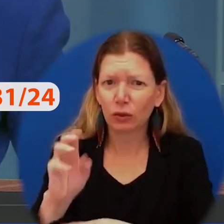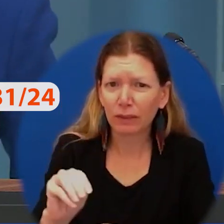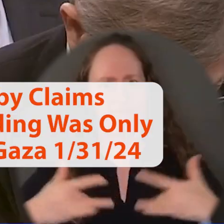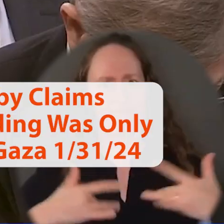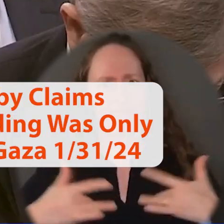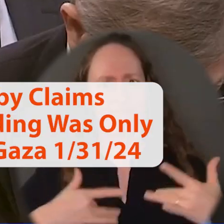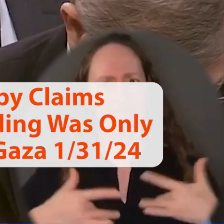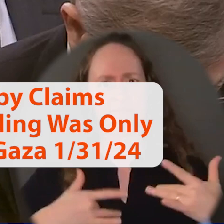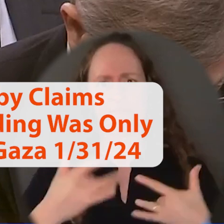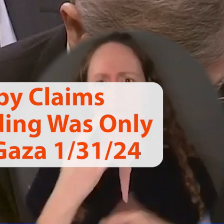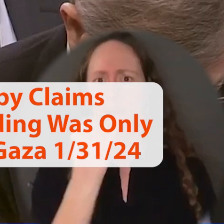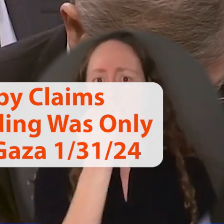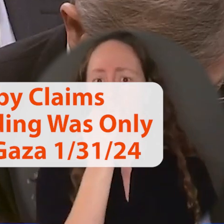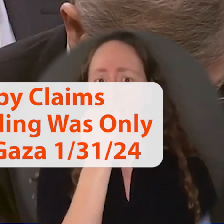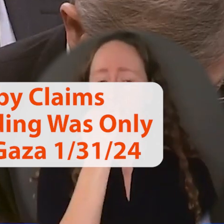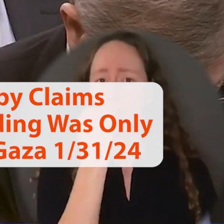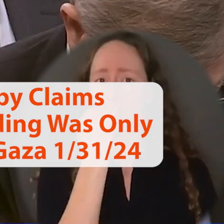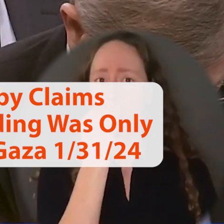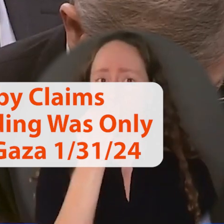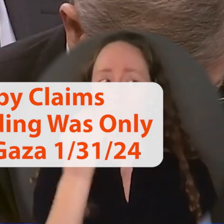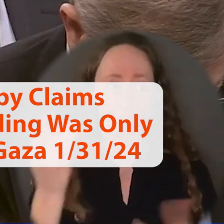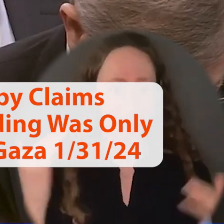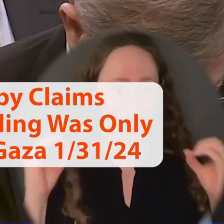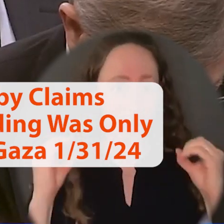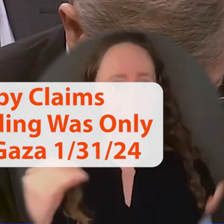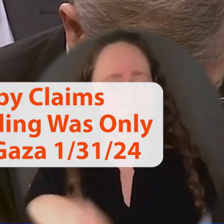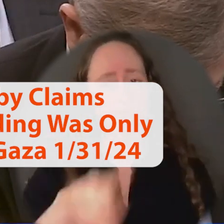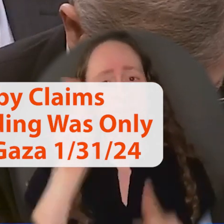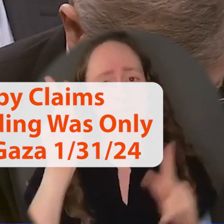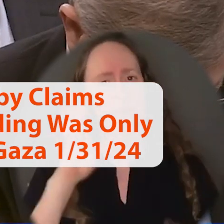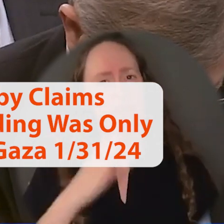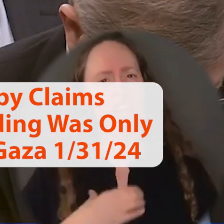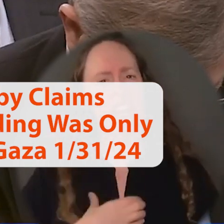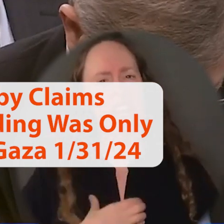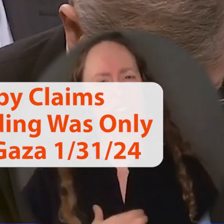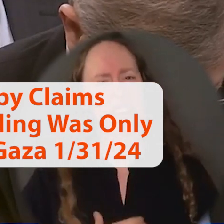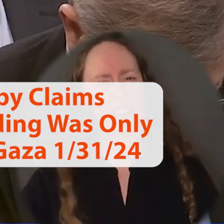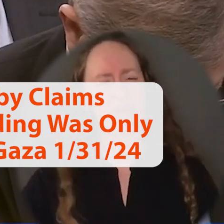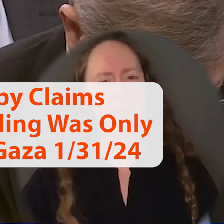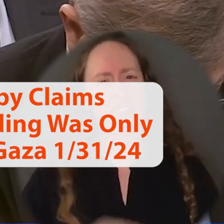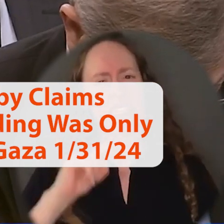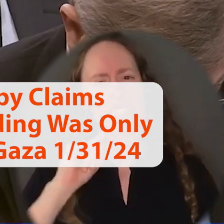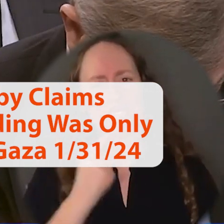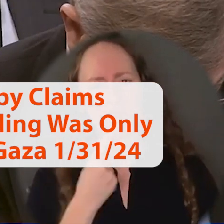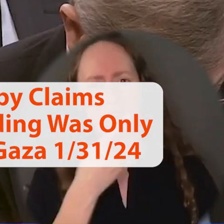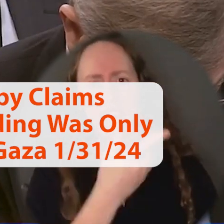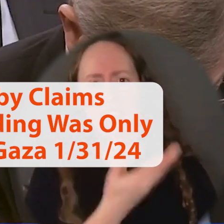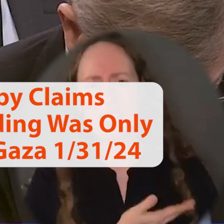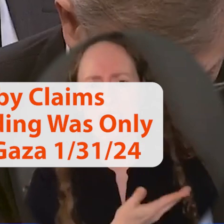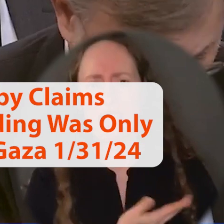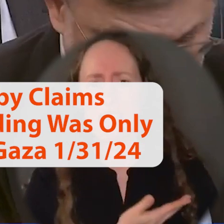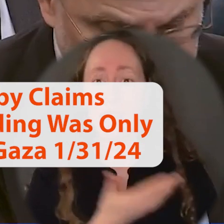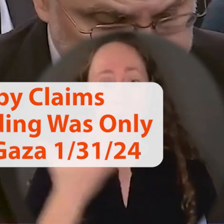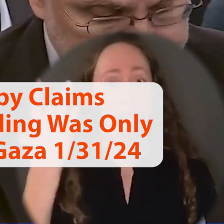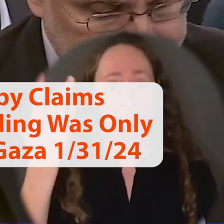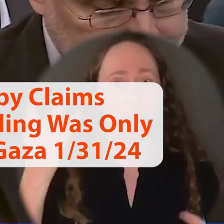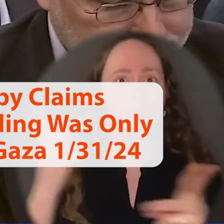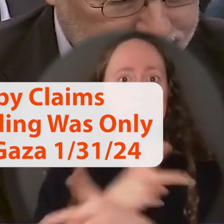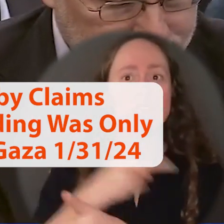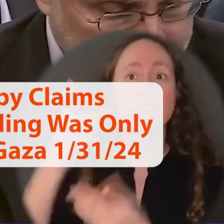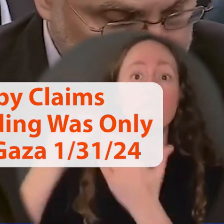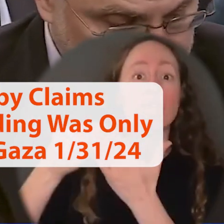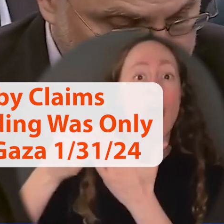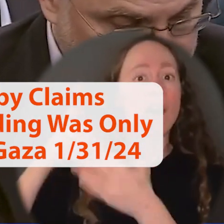to that. And the decision by the U.S. and other countries to pull UNRWA funding will make the problem